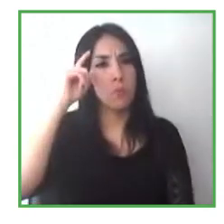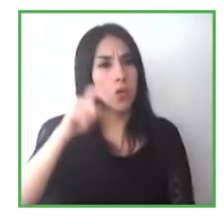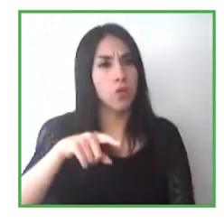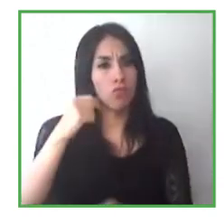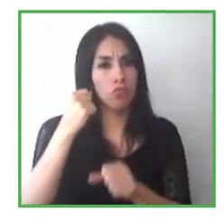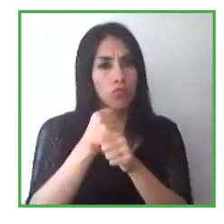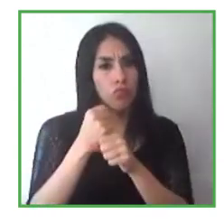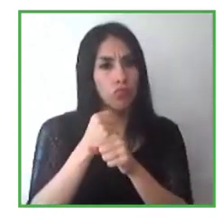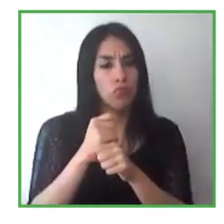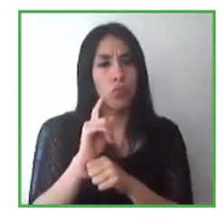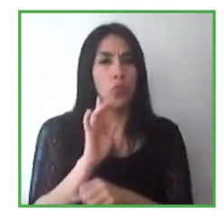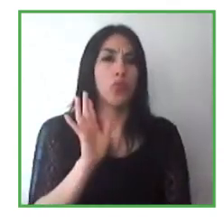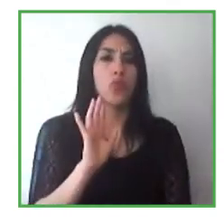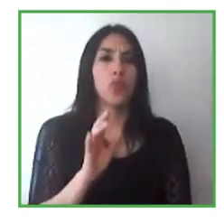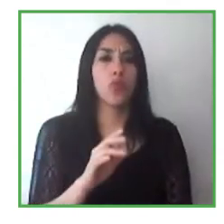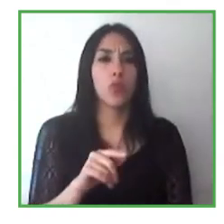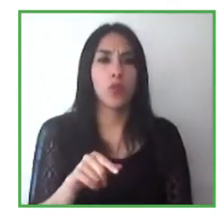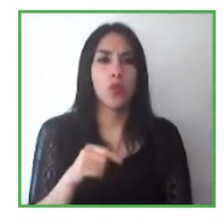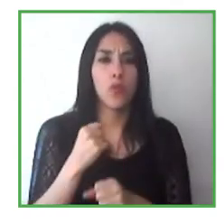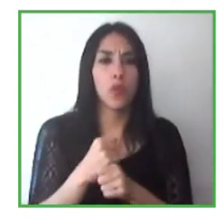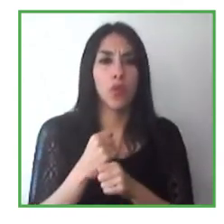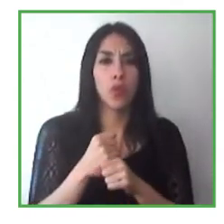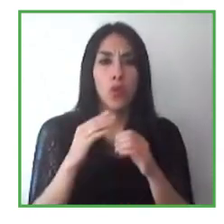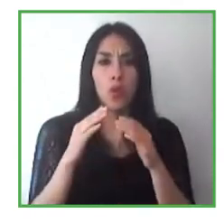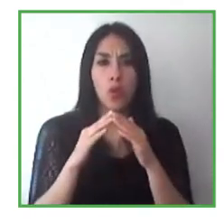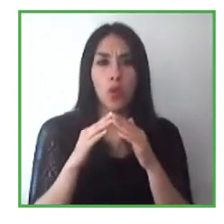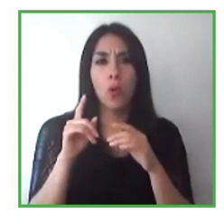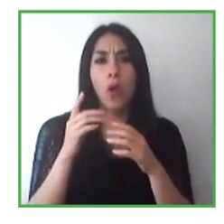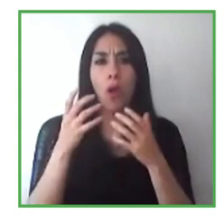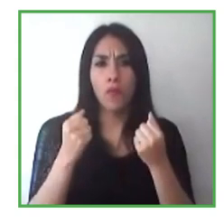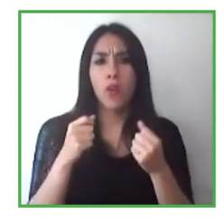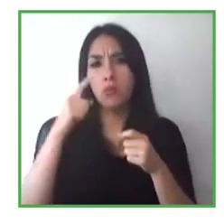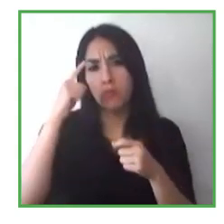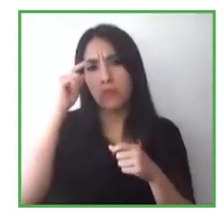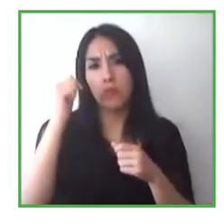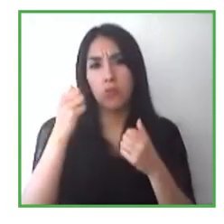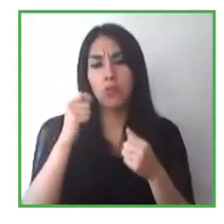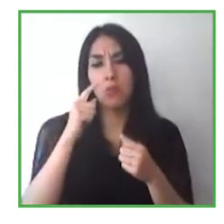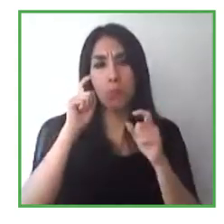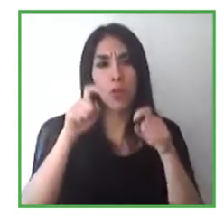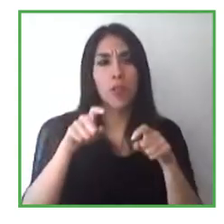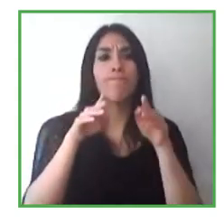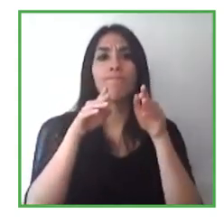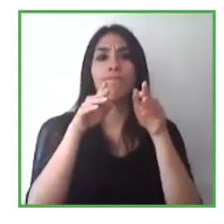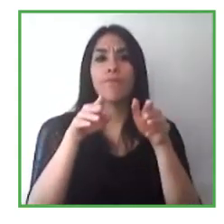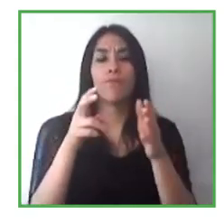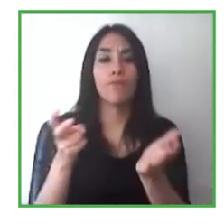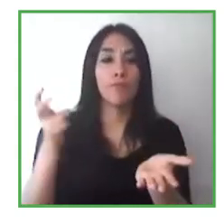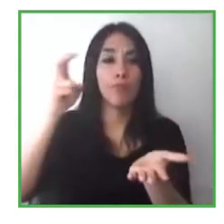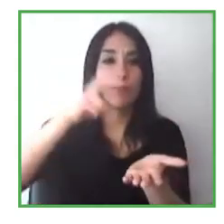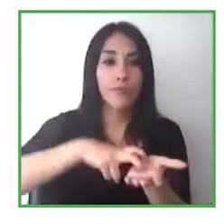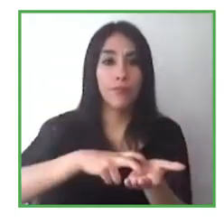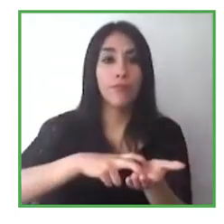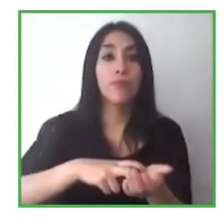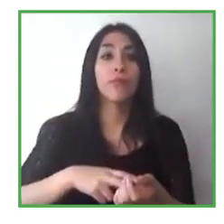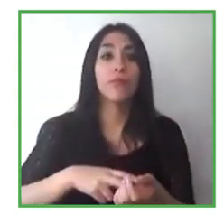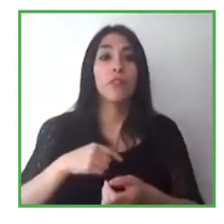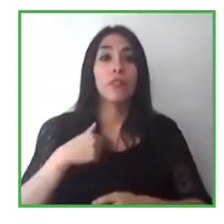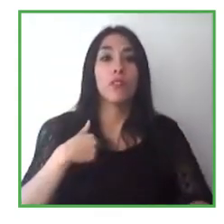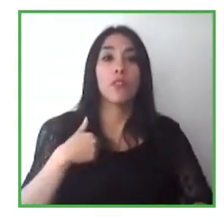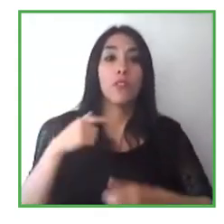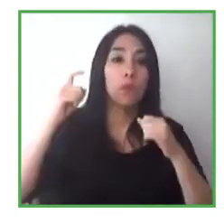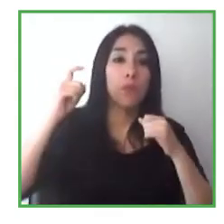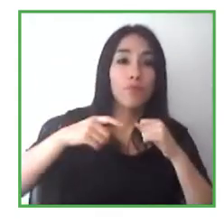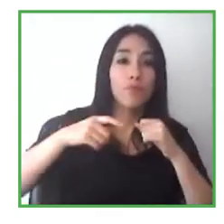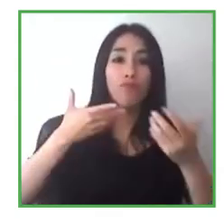prefer to work at the office because they need that regular social interaction. And others will say, I would, you know, I will do